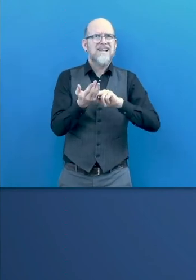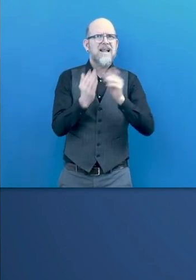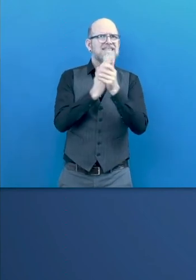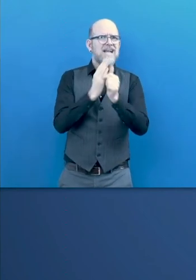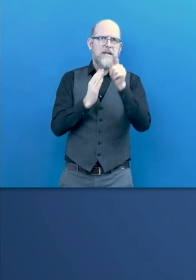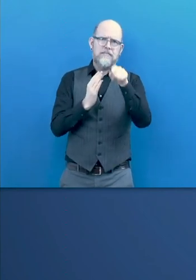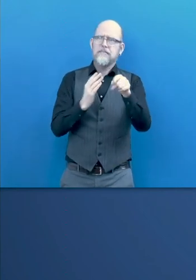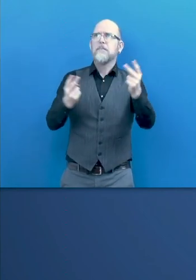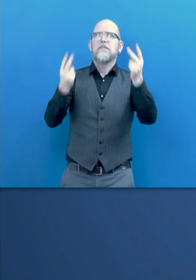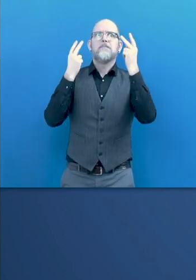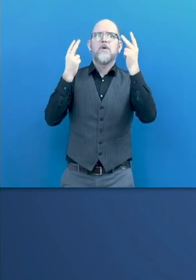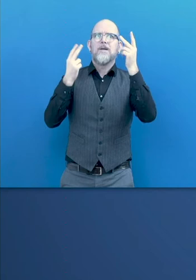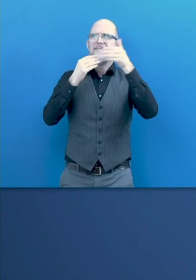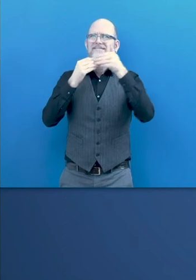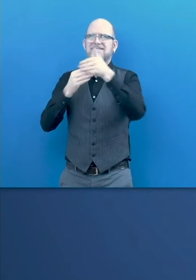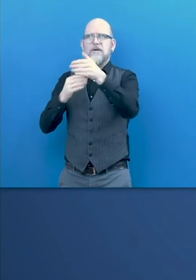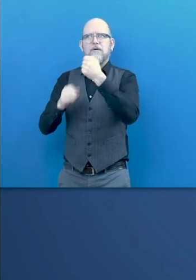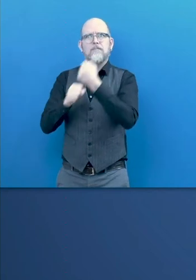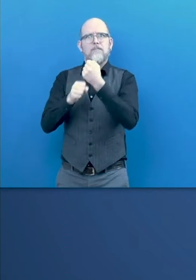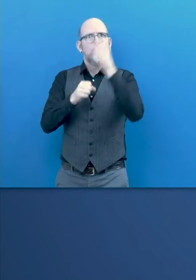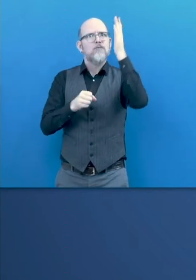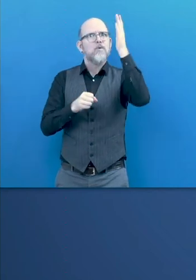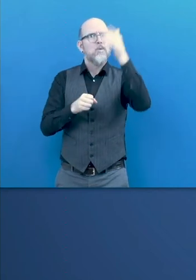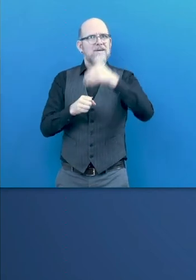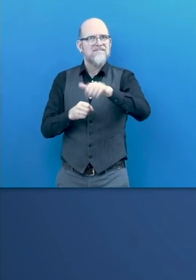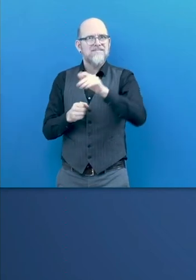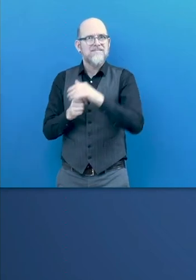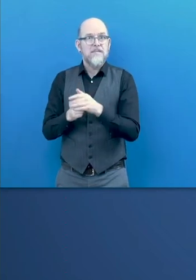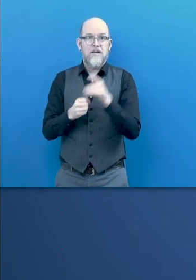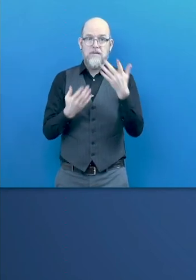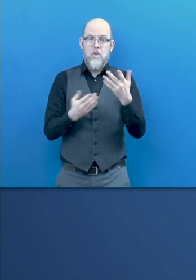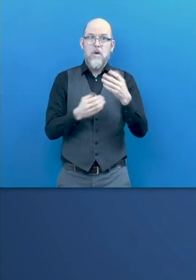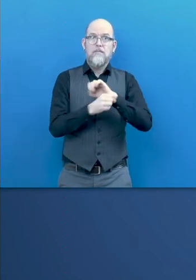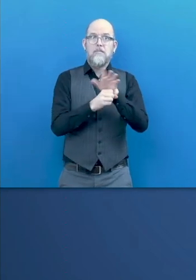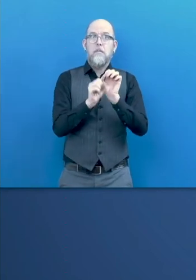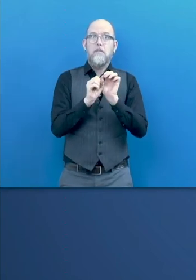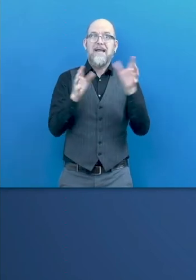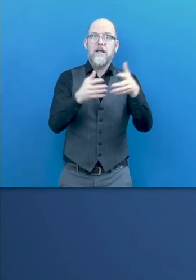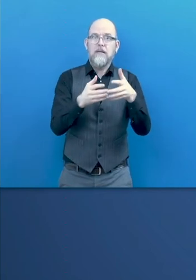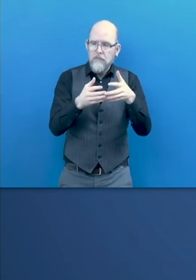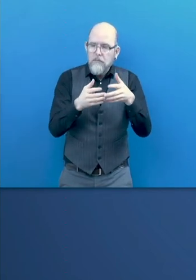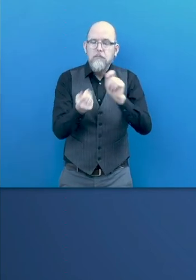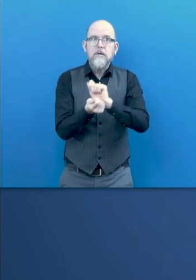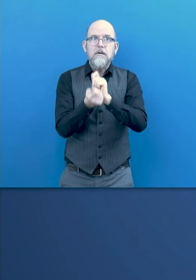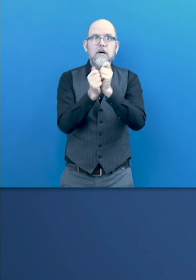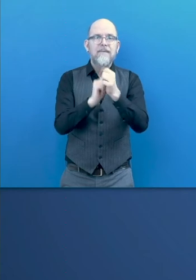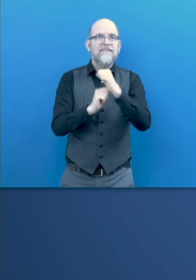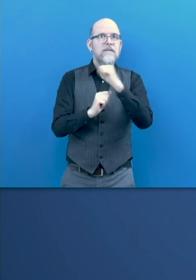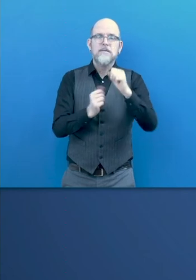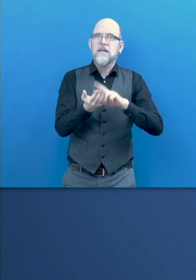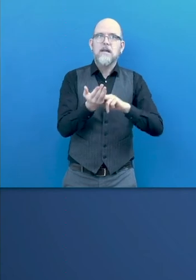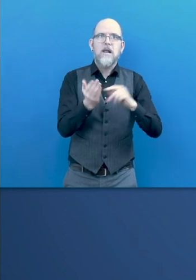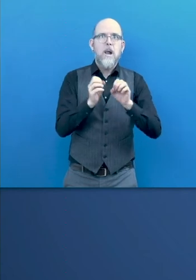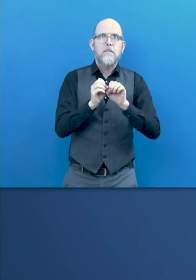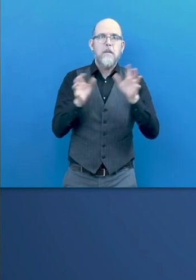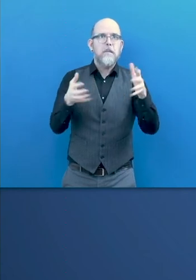jobs of today and the future. However, the pandemic has accelerated the expansion of the digital economy and